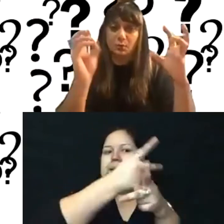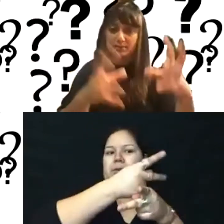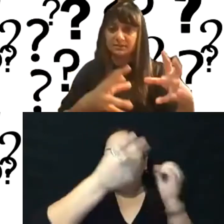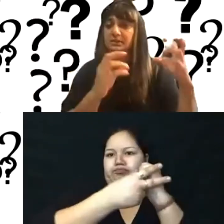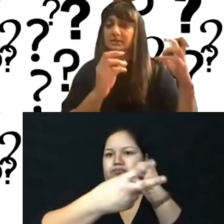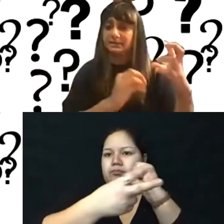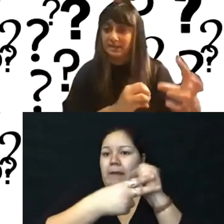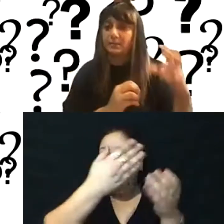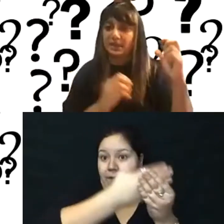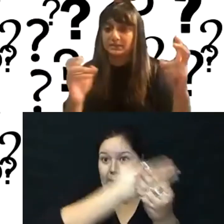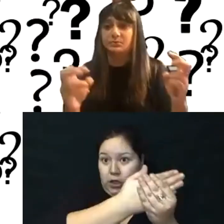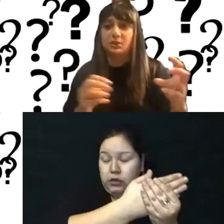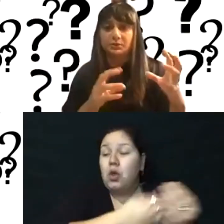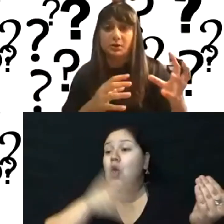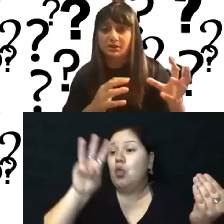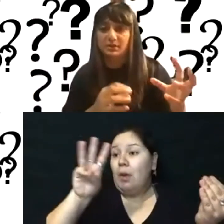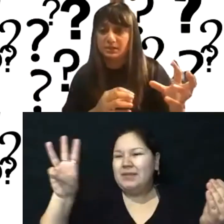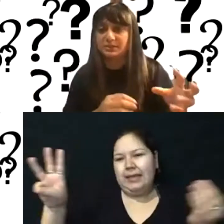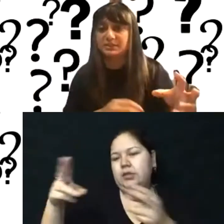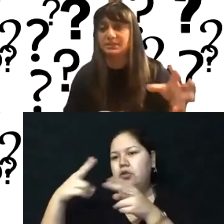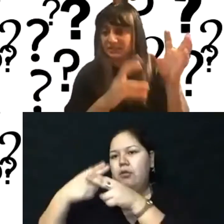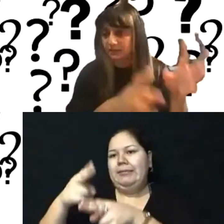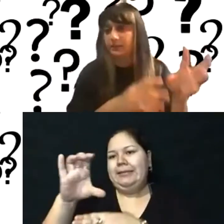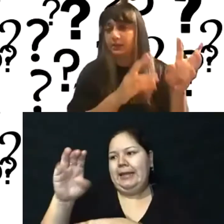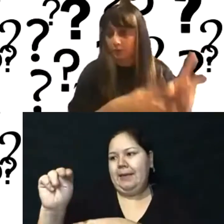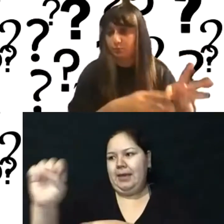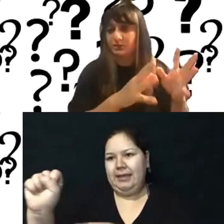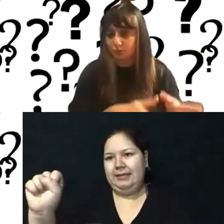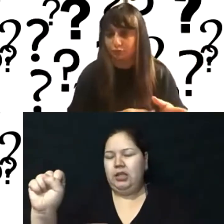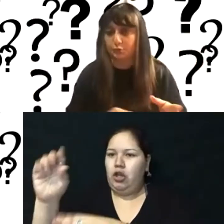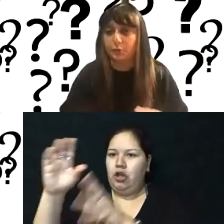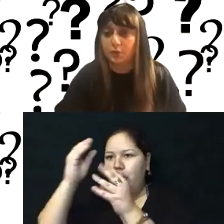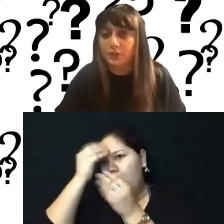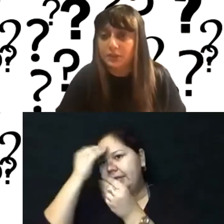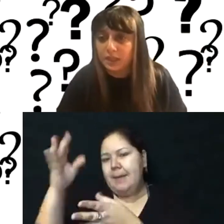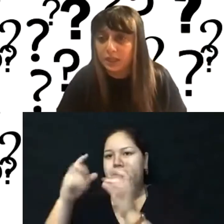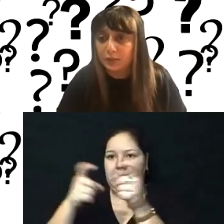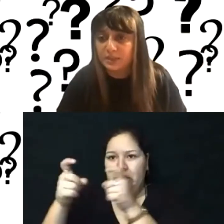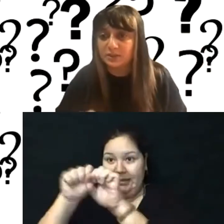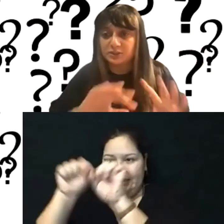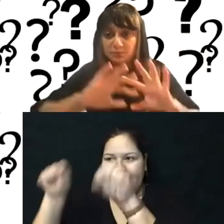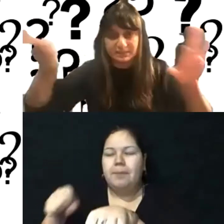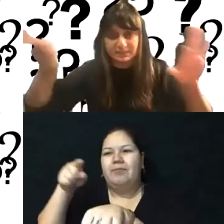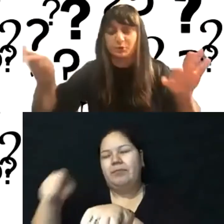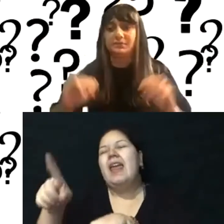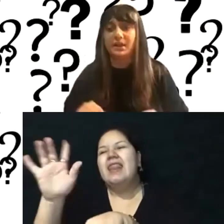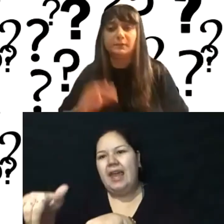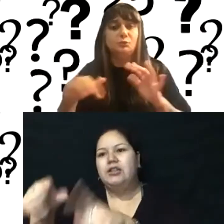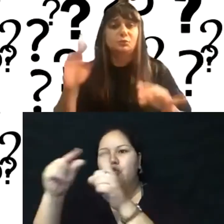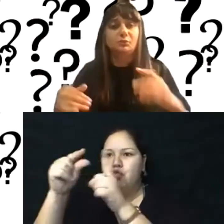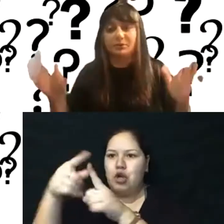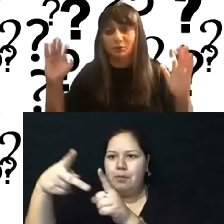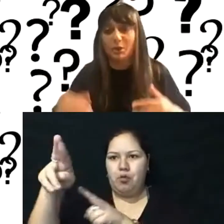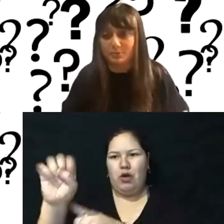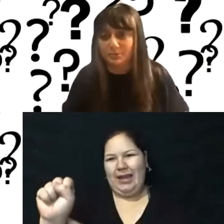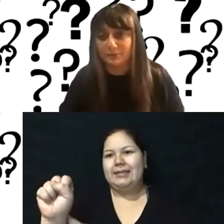actual website, the CMS, as we call it, the content management system is stuff like WordPress and Drupal. And so I just want to separate that. And if